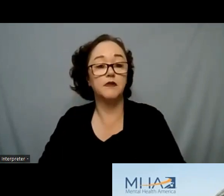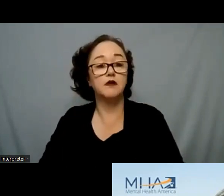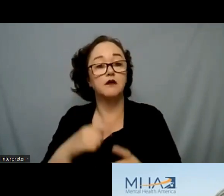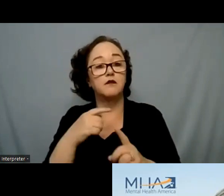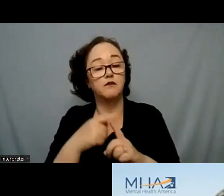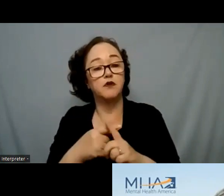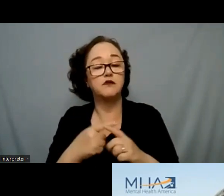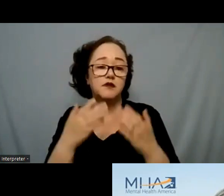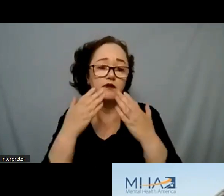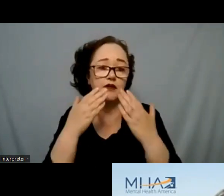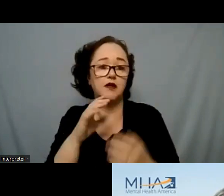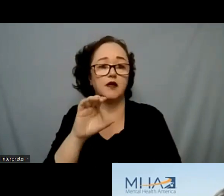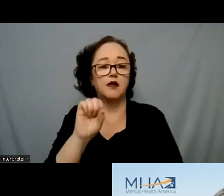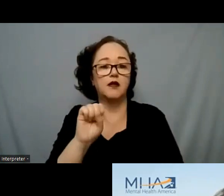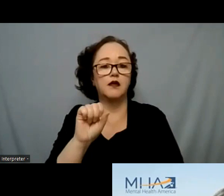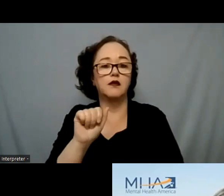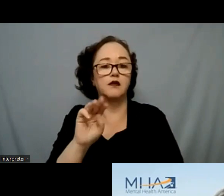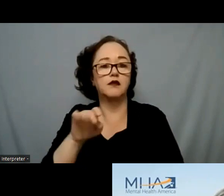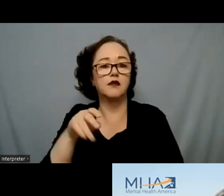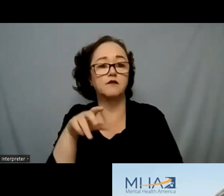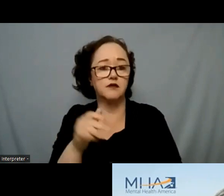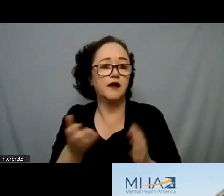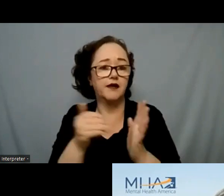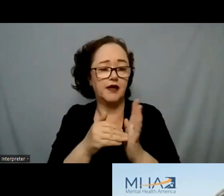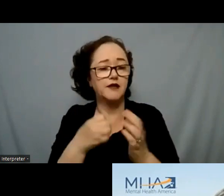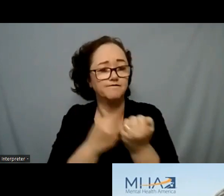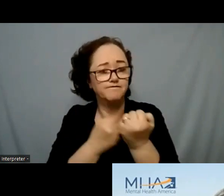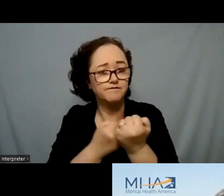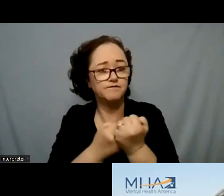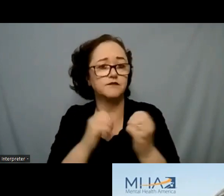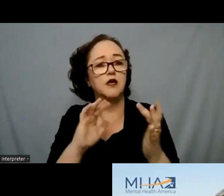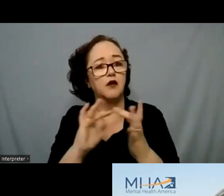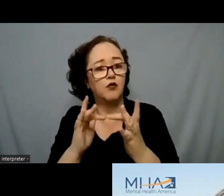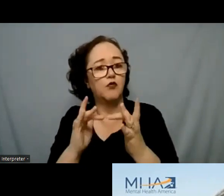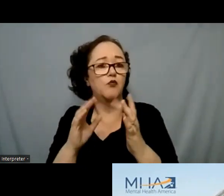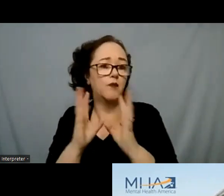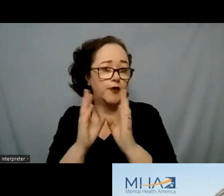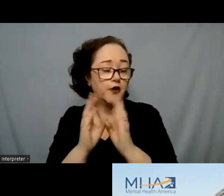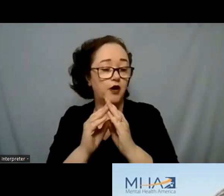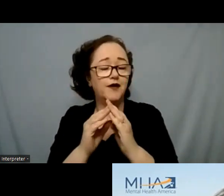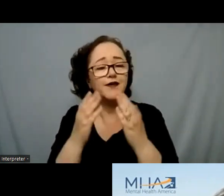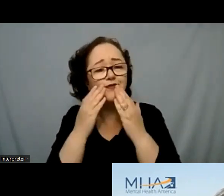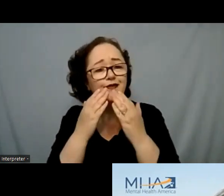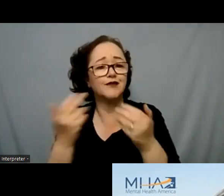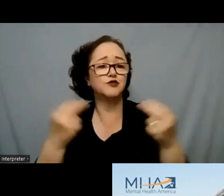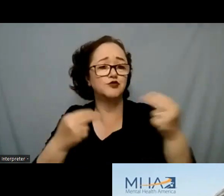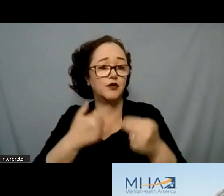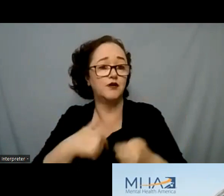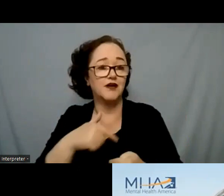for sponsoring this webinar and I want to thank everyone for joining us you all have a great rest of your day